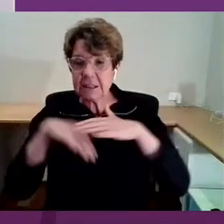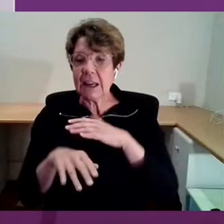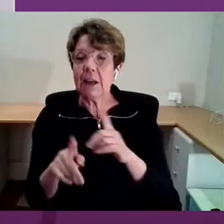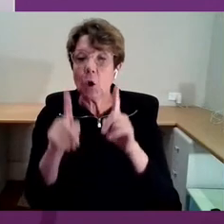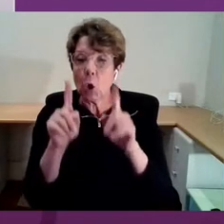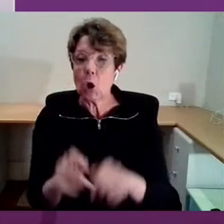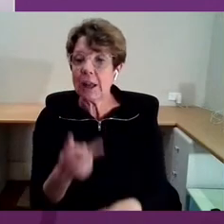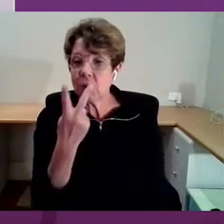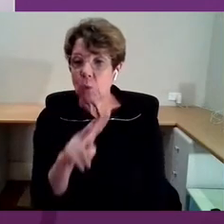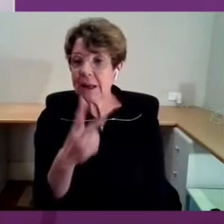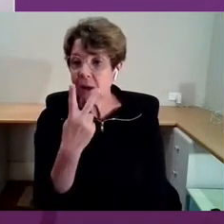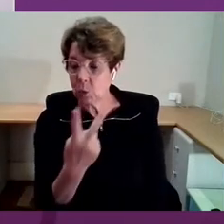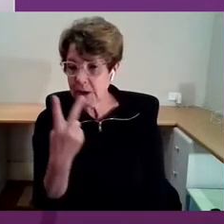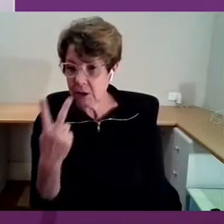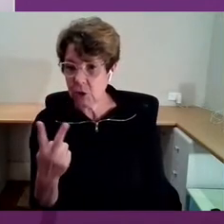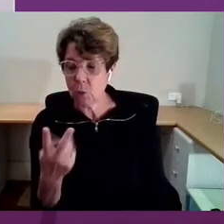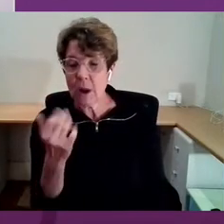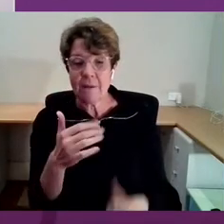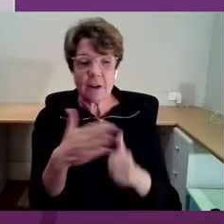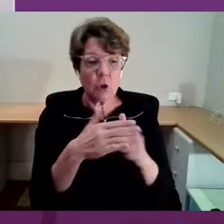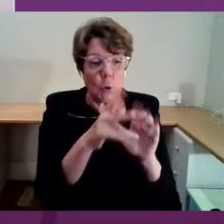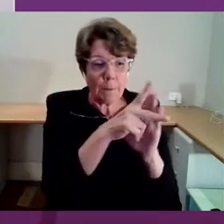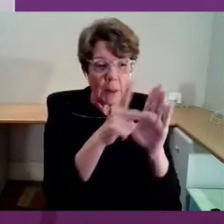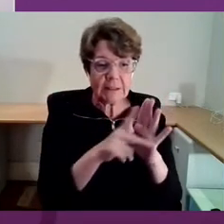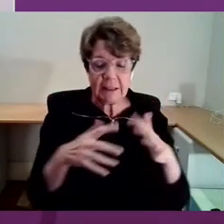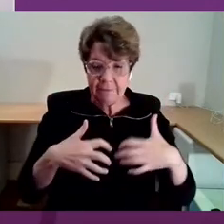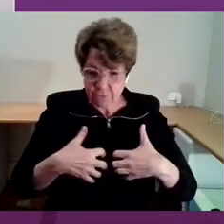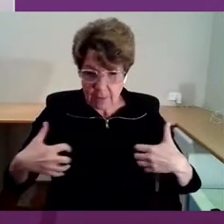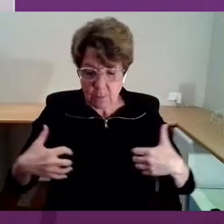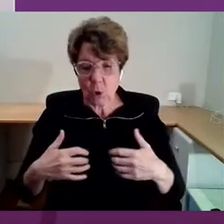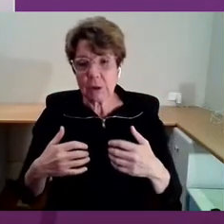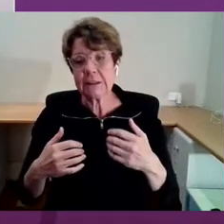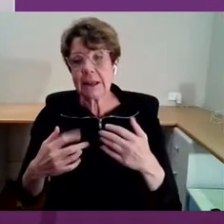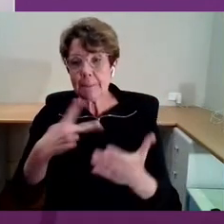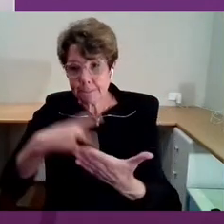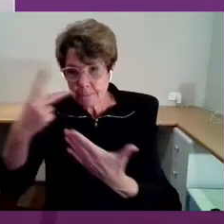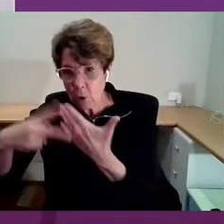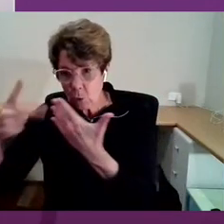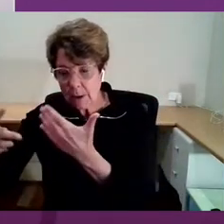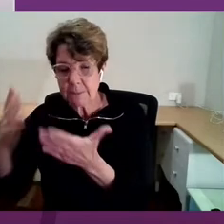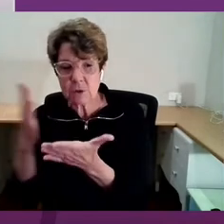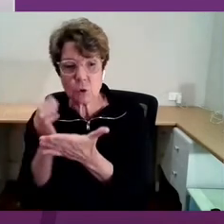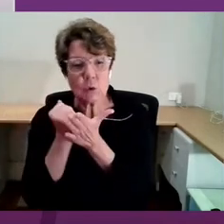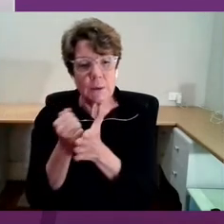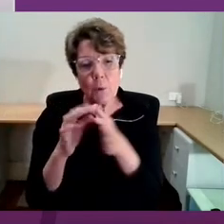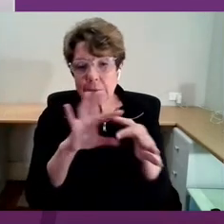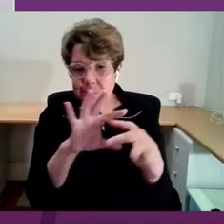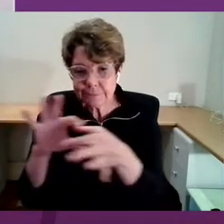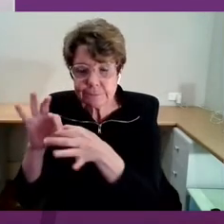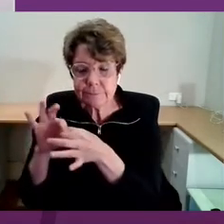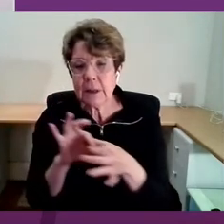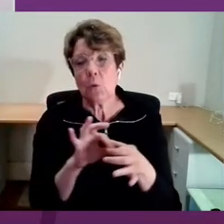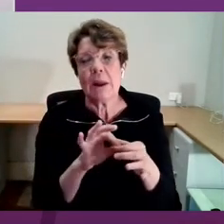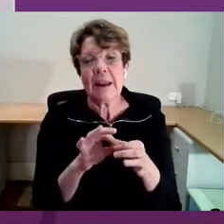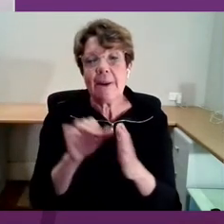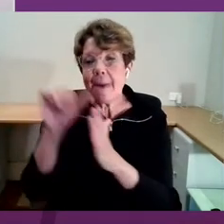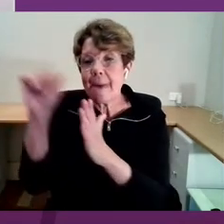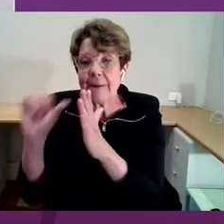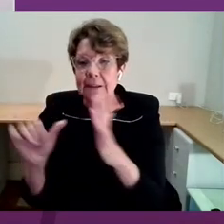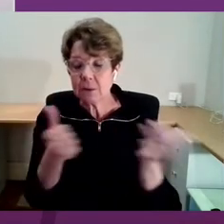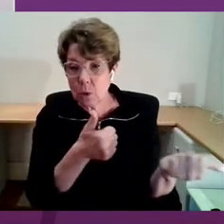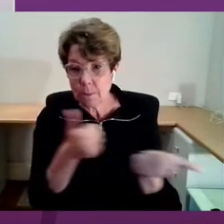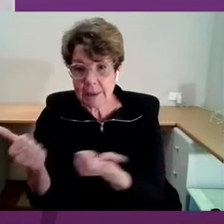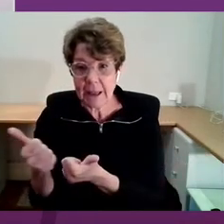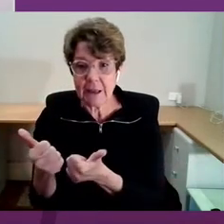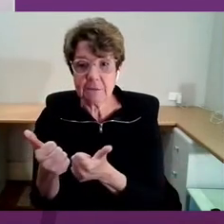bring about new policy frameworks and initiatives to support the connections between arts and wellbeing across a wide range